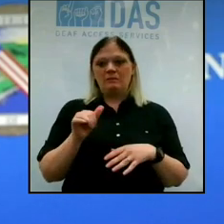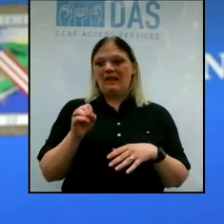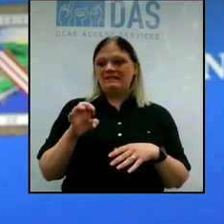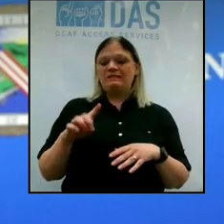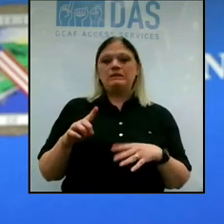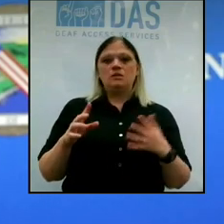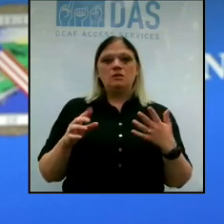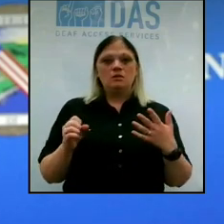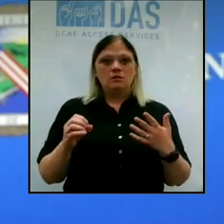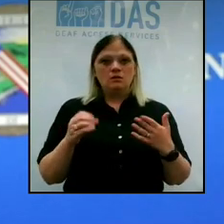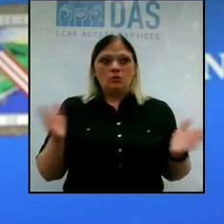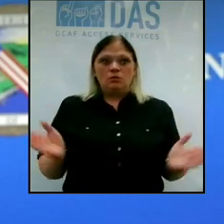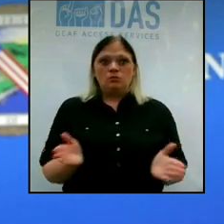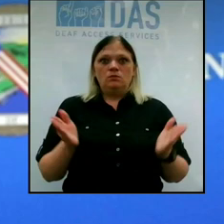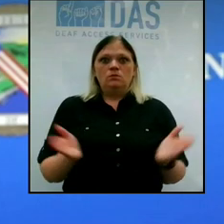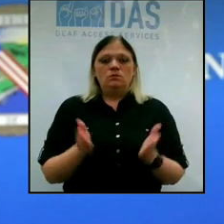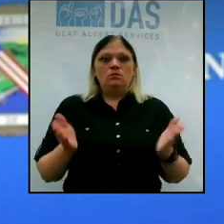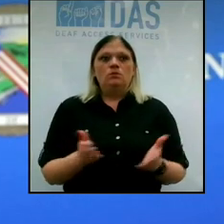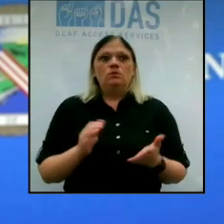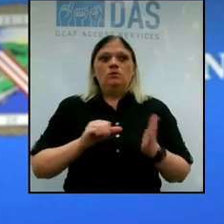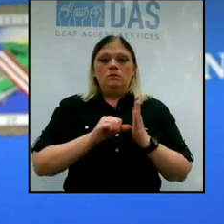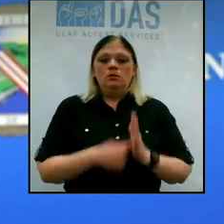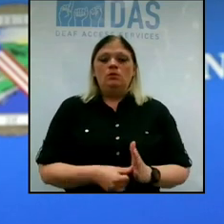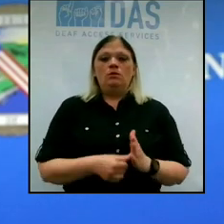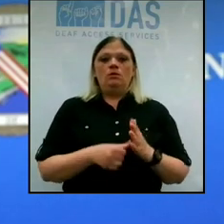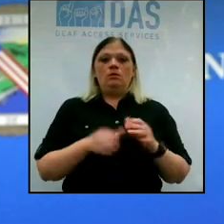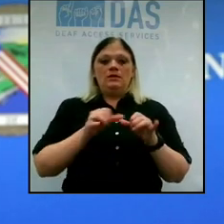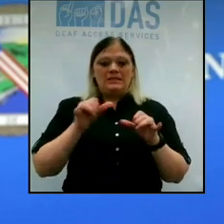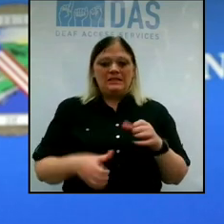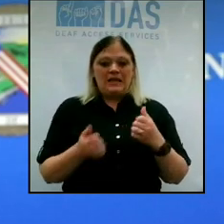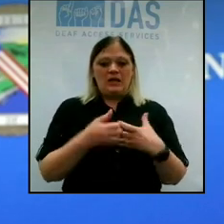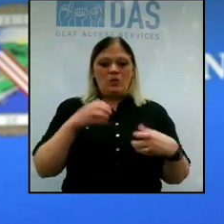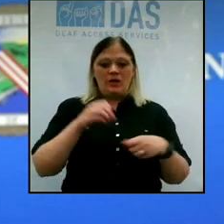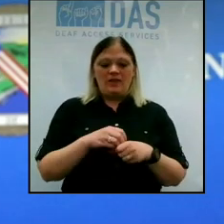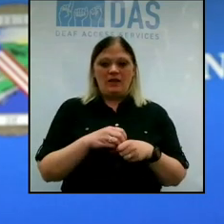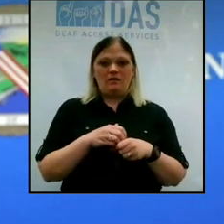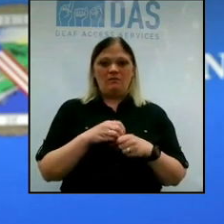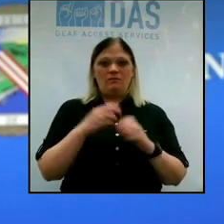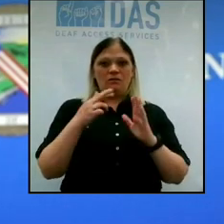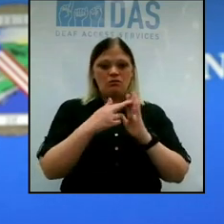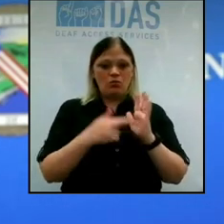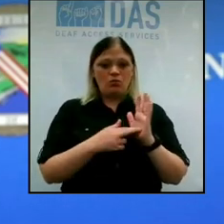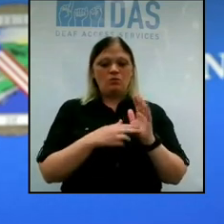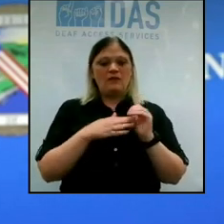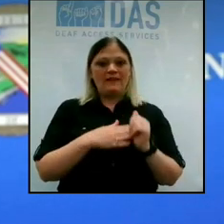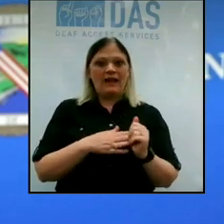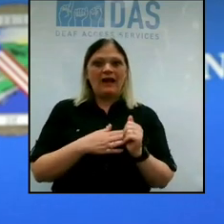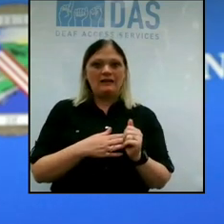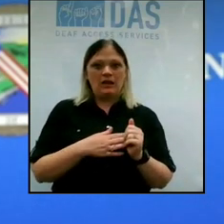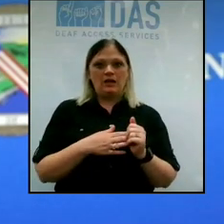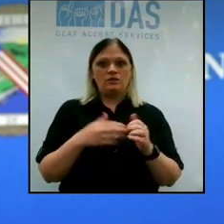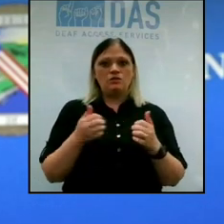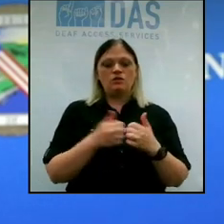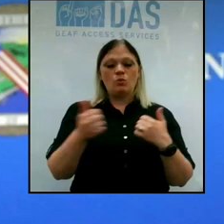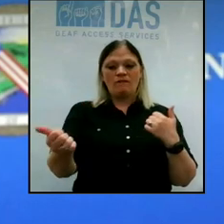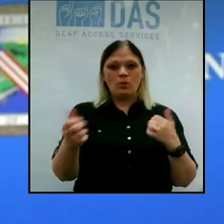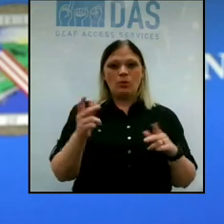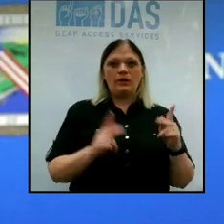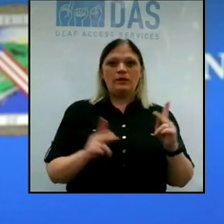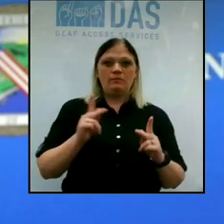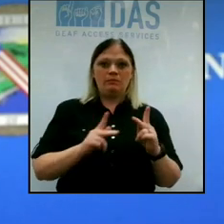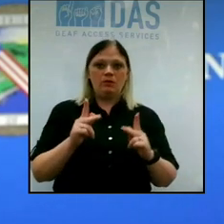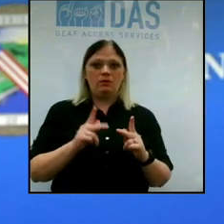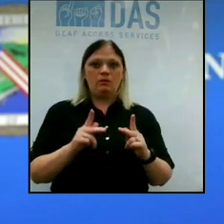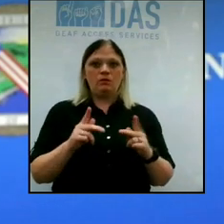Erie County residents to stay within this timeframe, stay within this framework of, you know, staying away from other people,